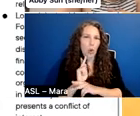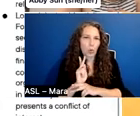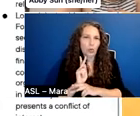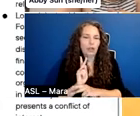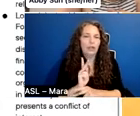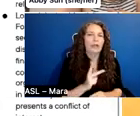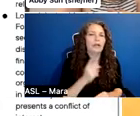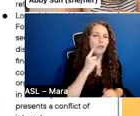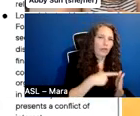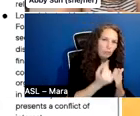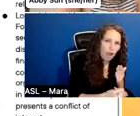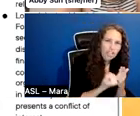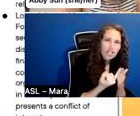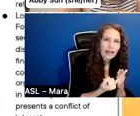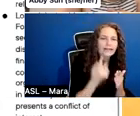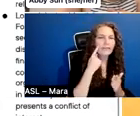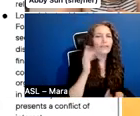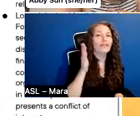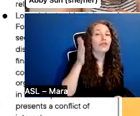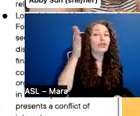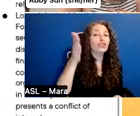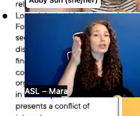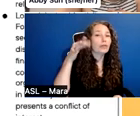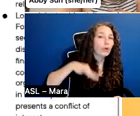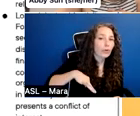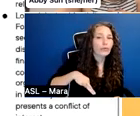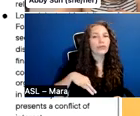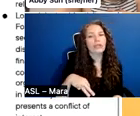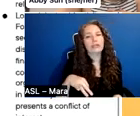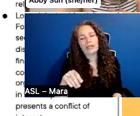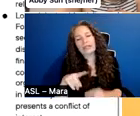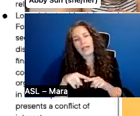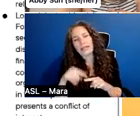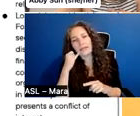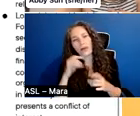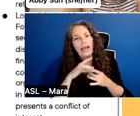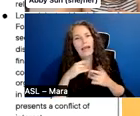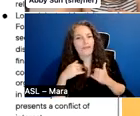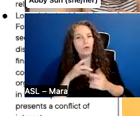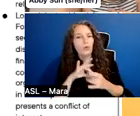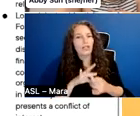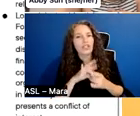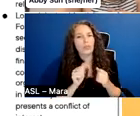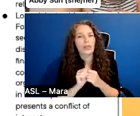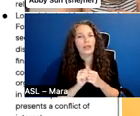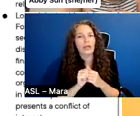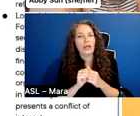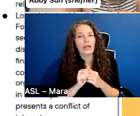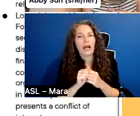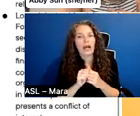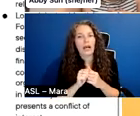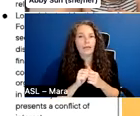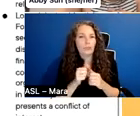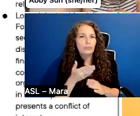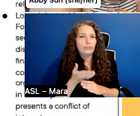only possible. If you have relationships with broadcasters, if you already make a pre-sale, you can take one pre-sale.